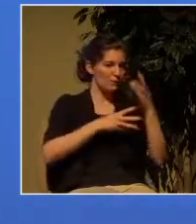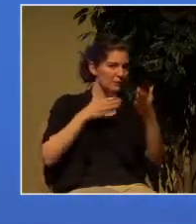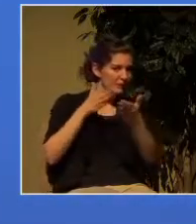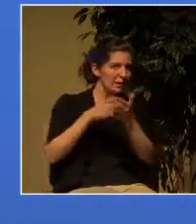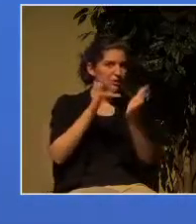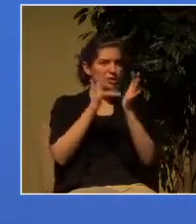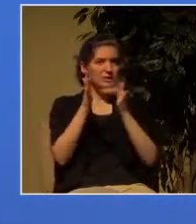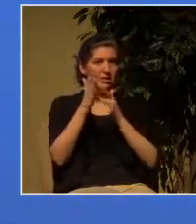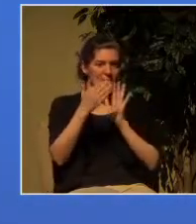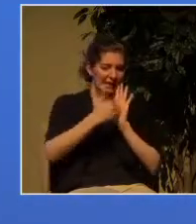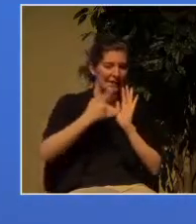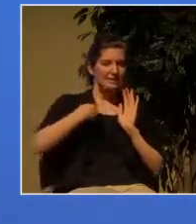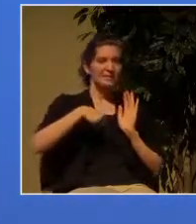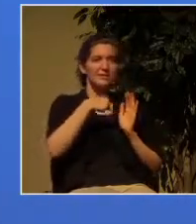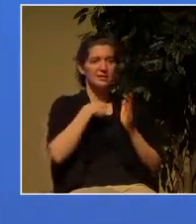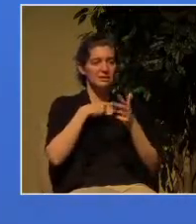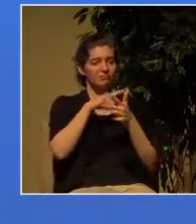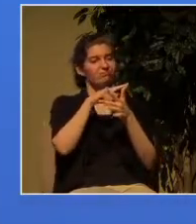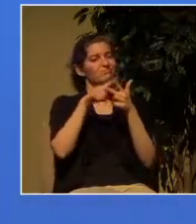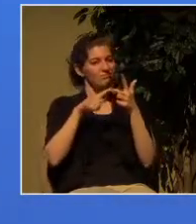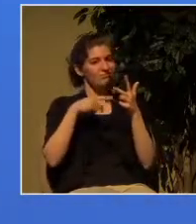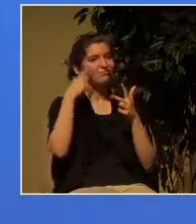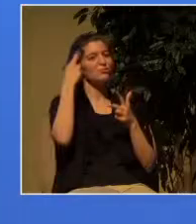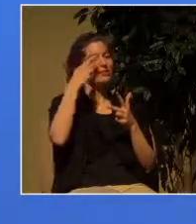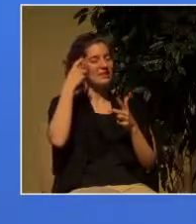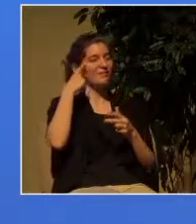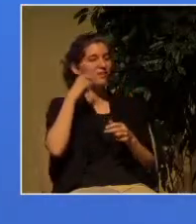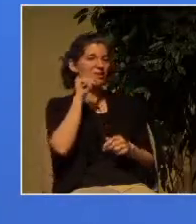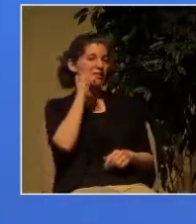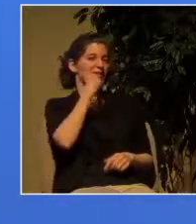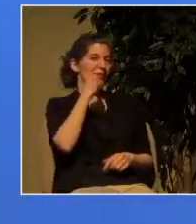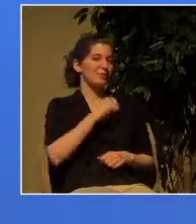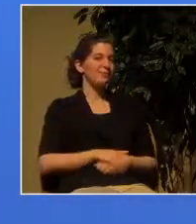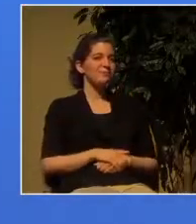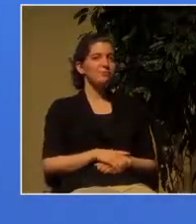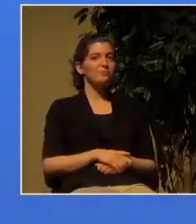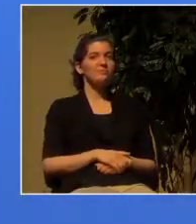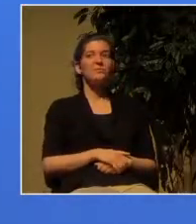can you guess what the big question is why does anybody want to be a Christian?